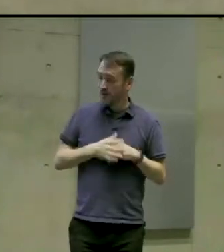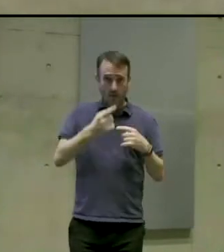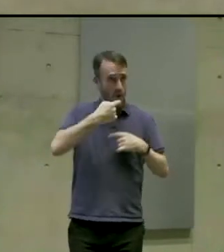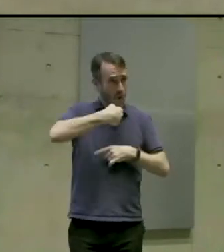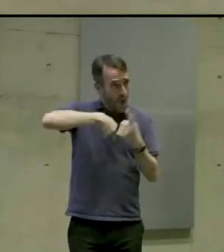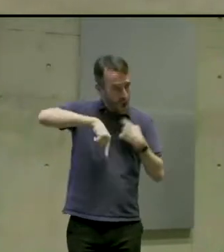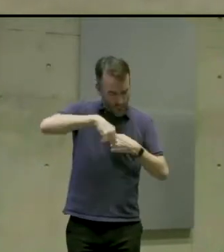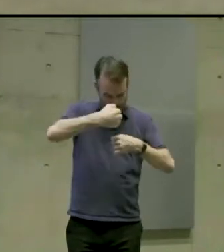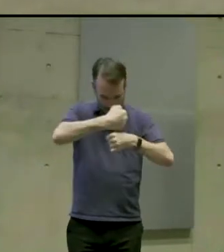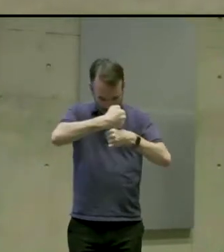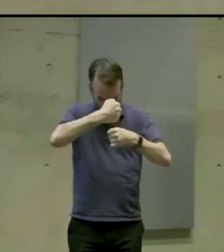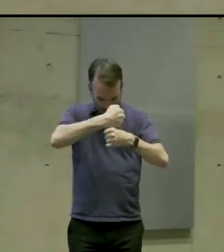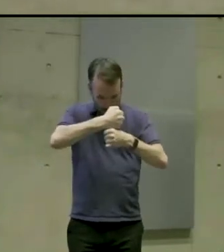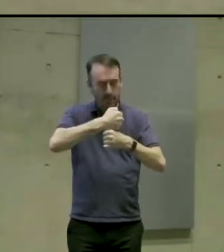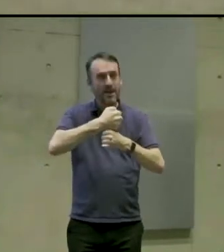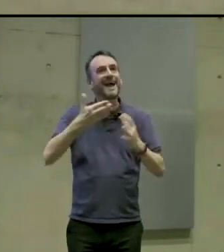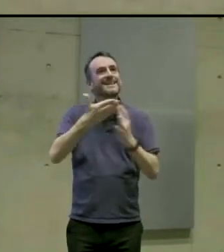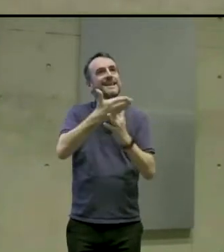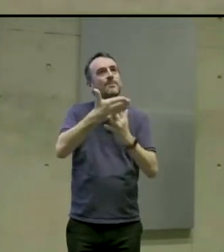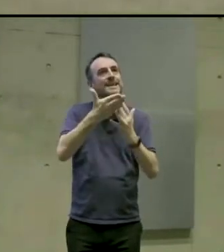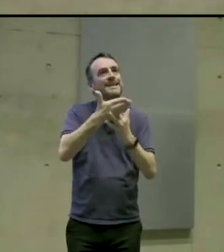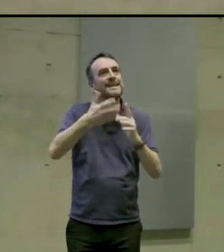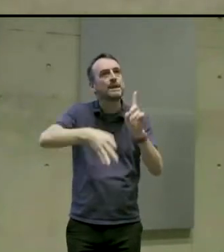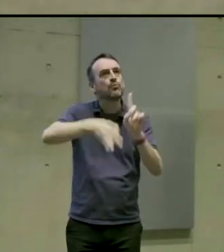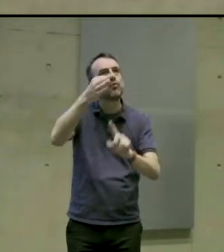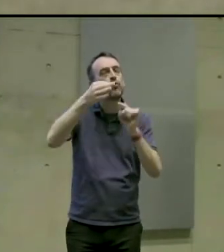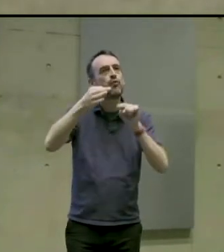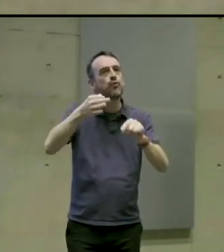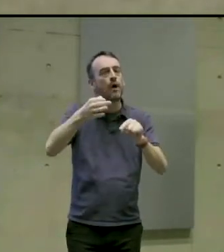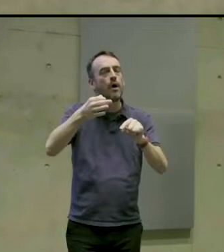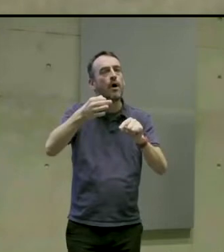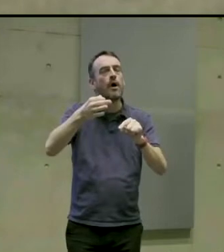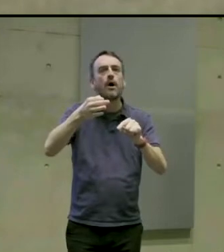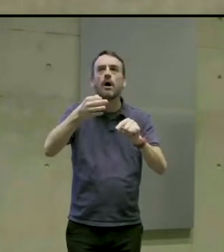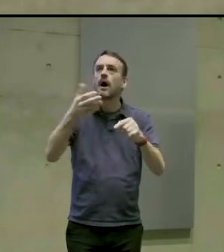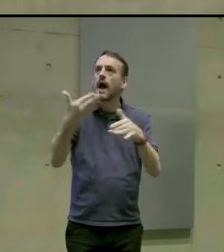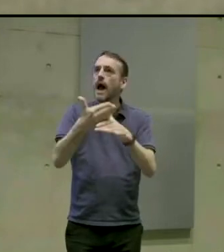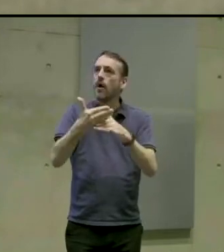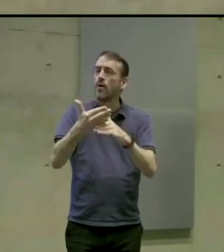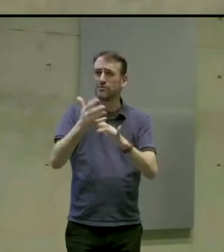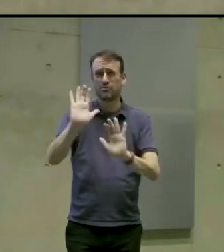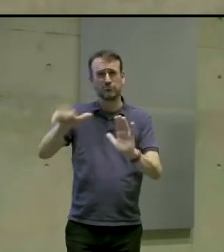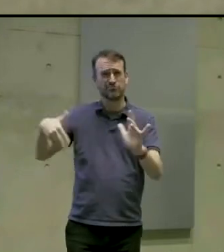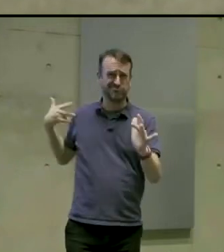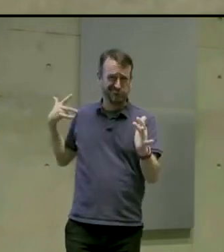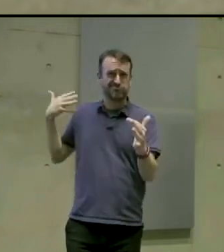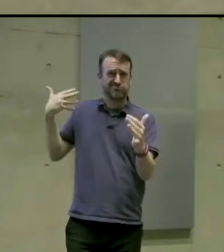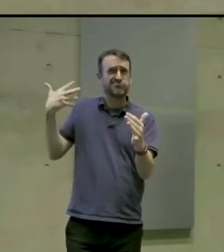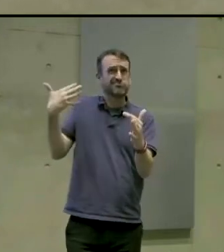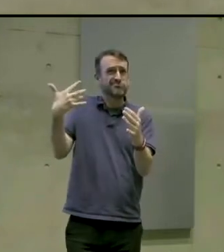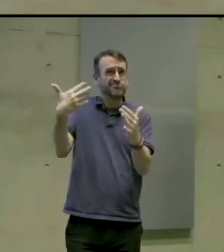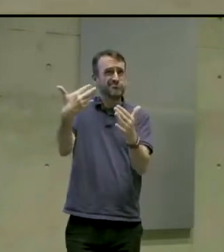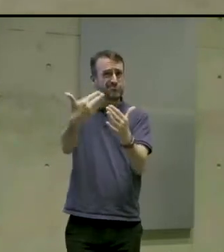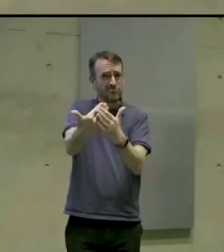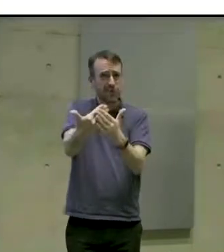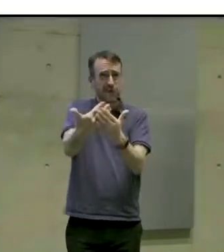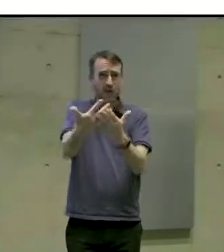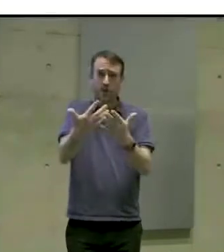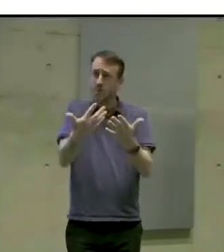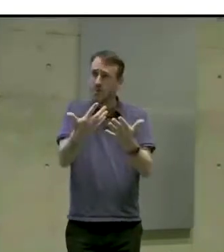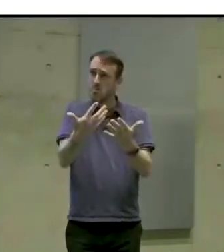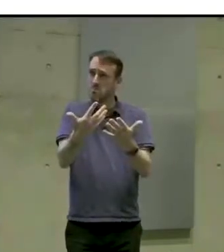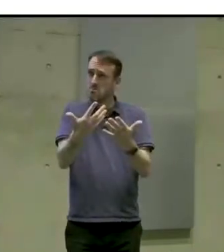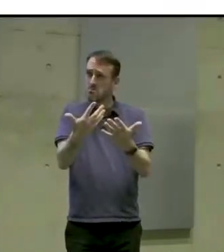accessible. It's been a long road with some highs and some lows,